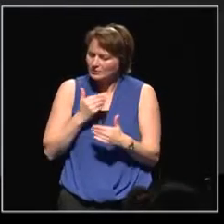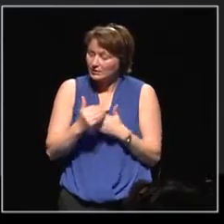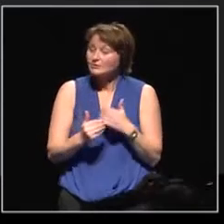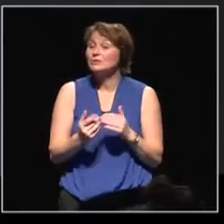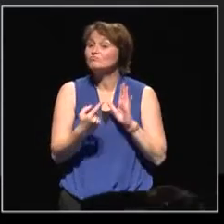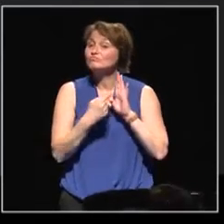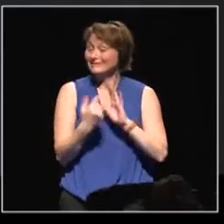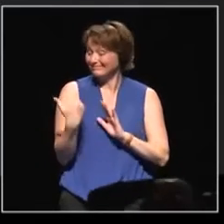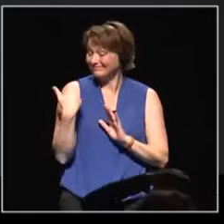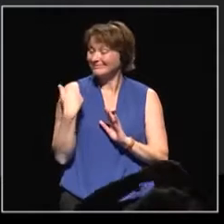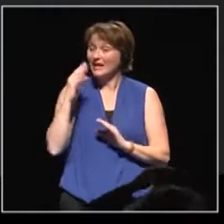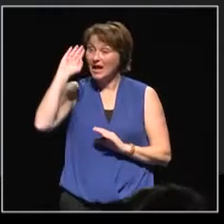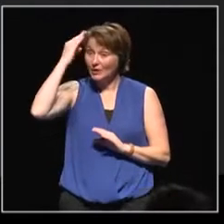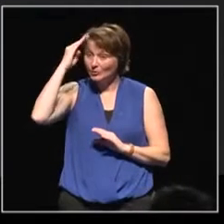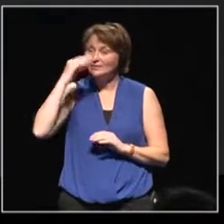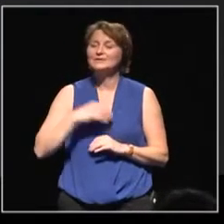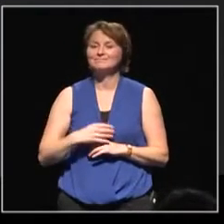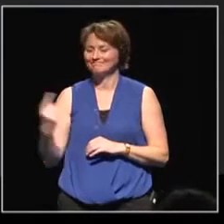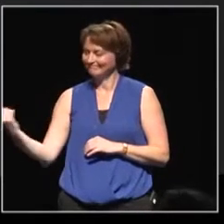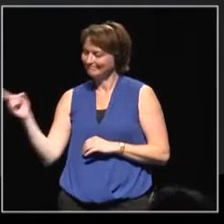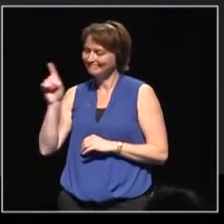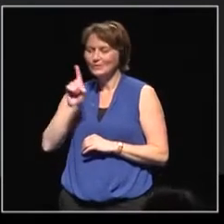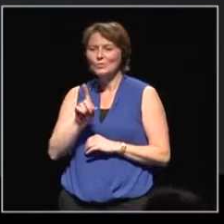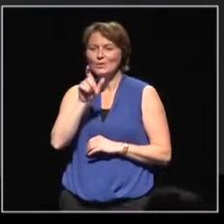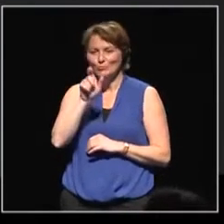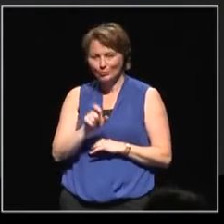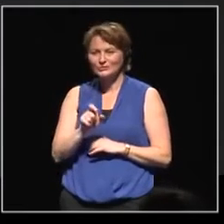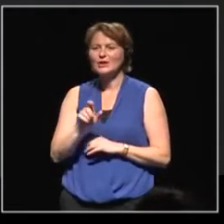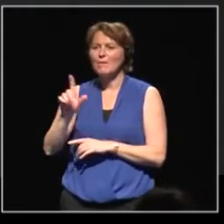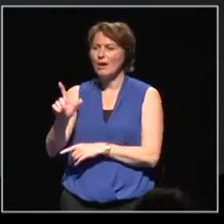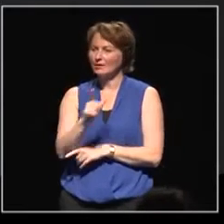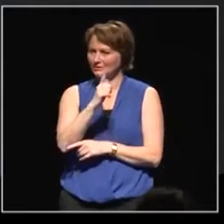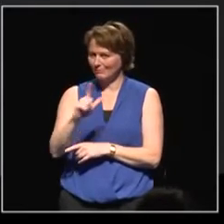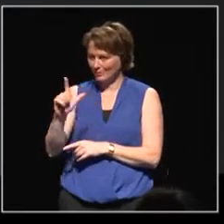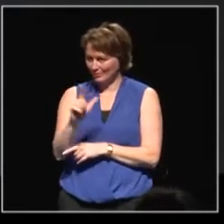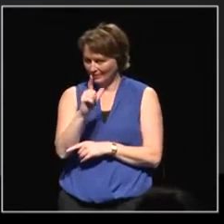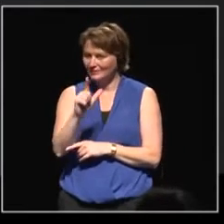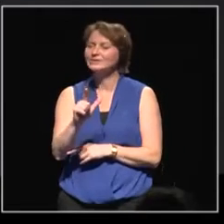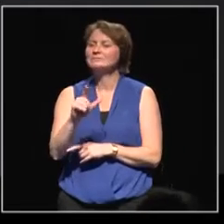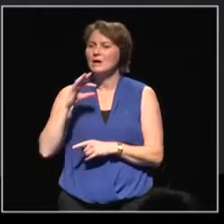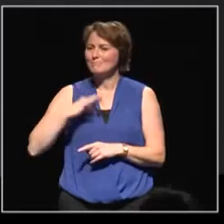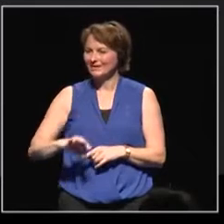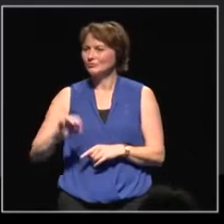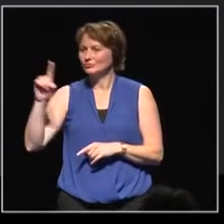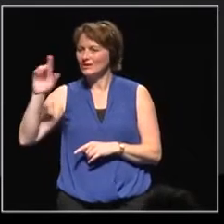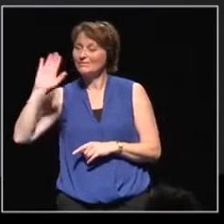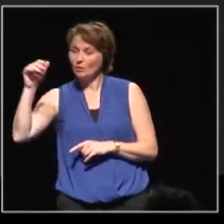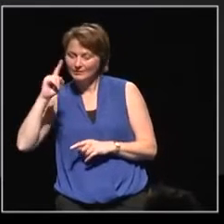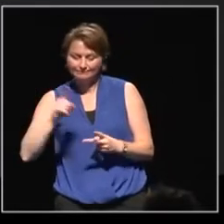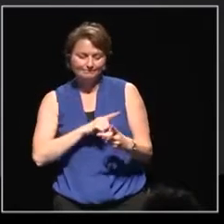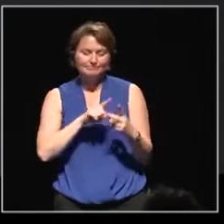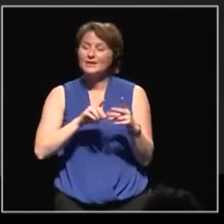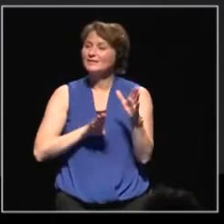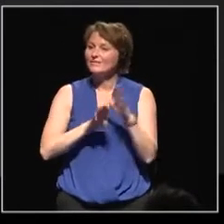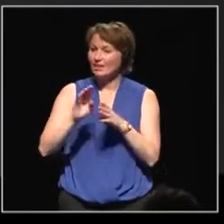in Ireland, we had a reviewer from the Ministry of Foreign Affairs from Luxembourg, from the Development Agency in Belgium,